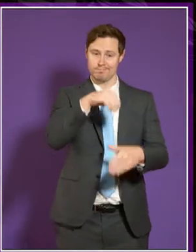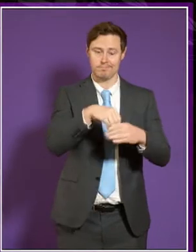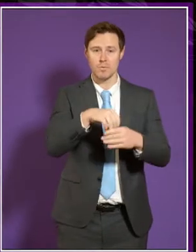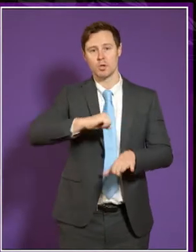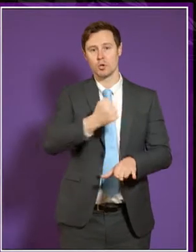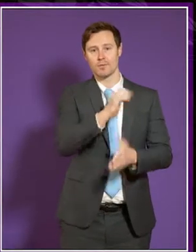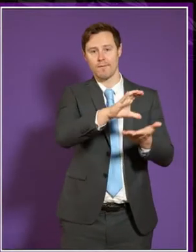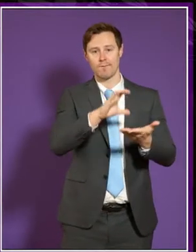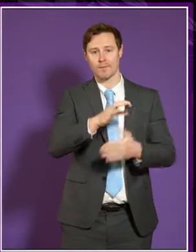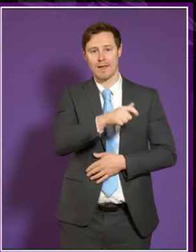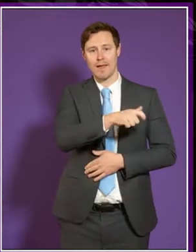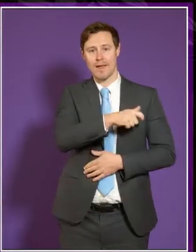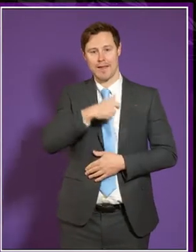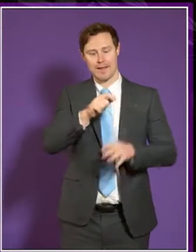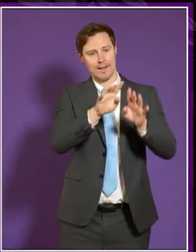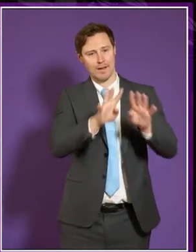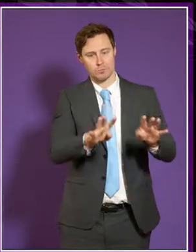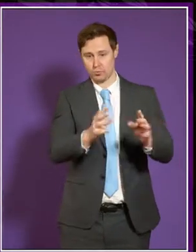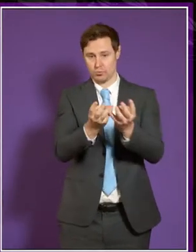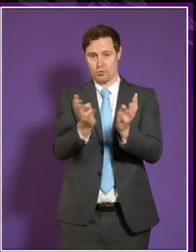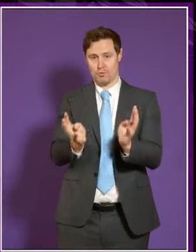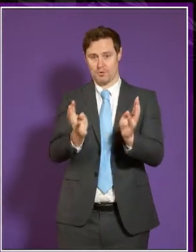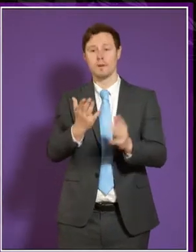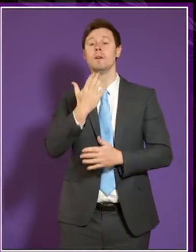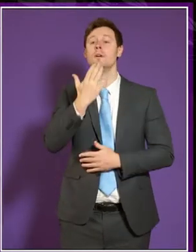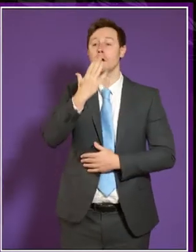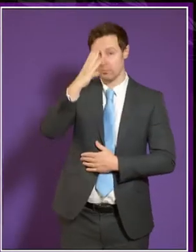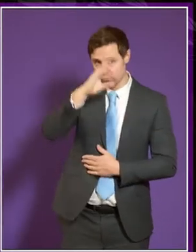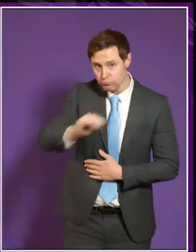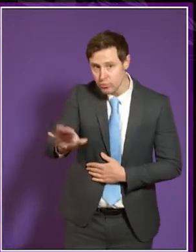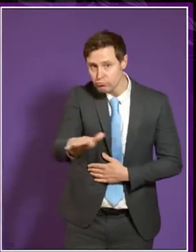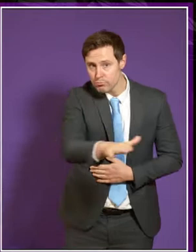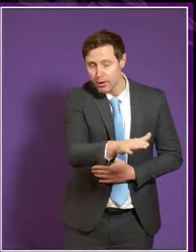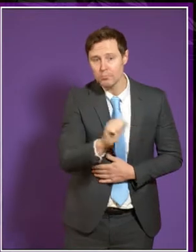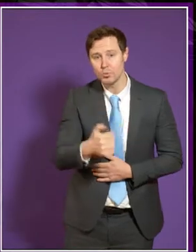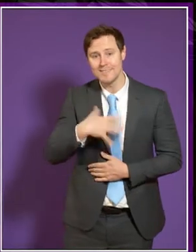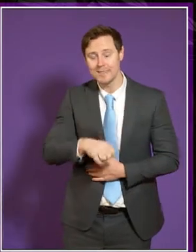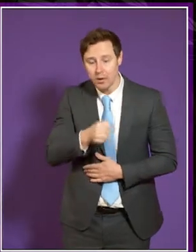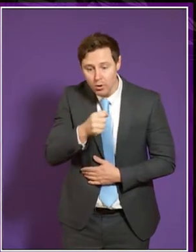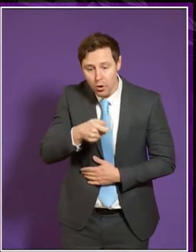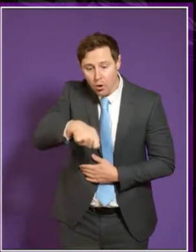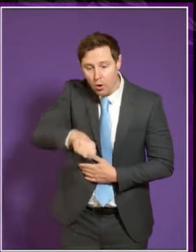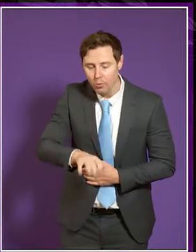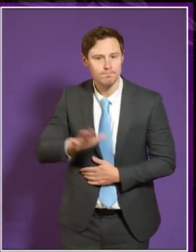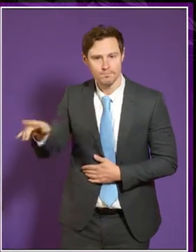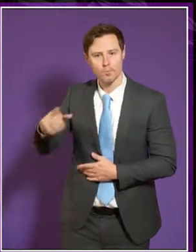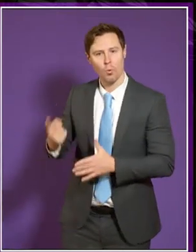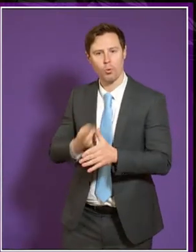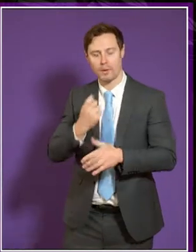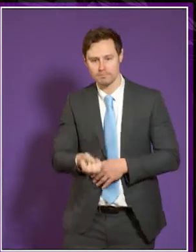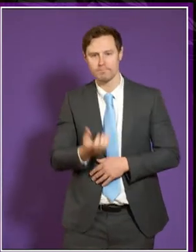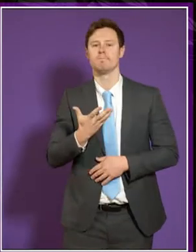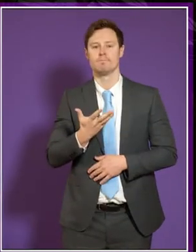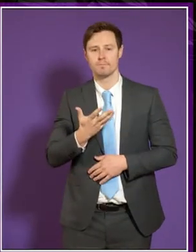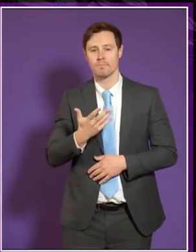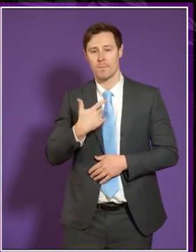to you both. Can I remind the panel that they do not need to switch on the microphones? That will be done for them. And I'd like just to start with a quite